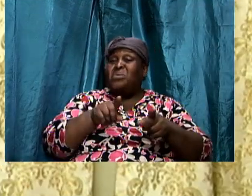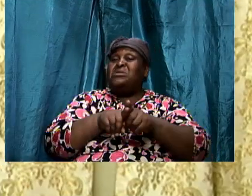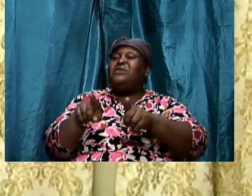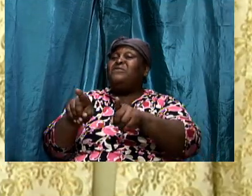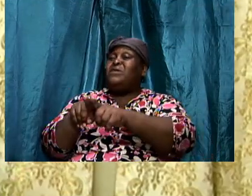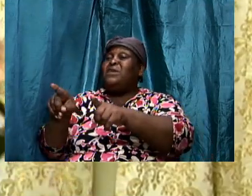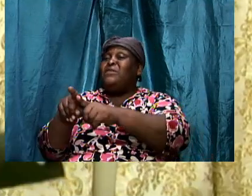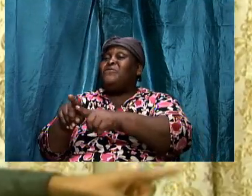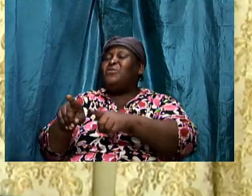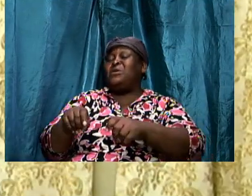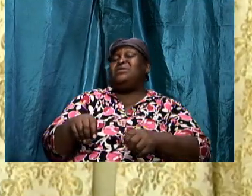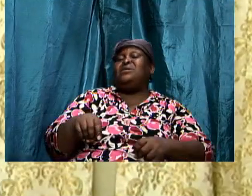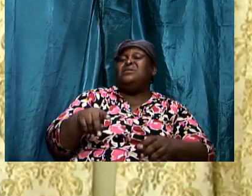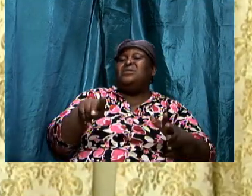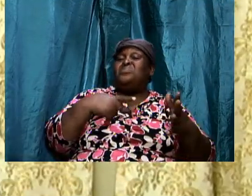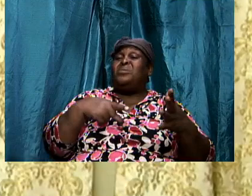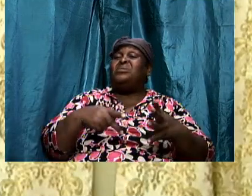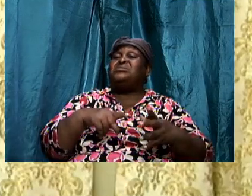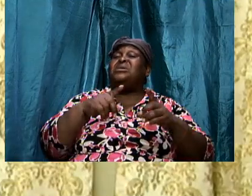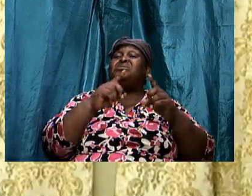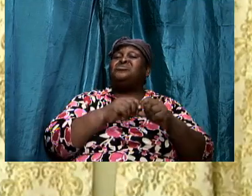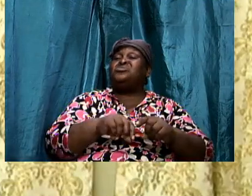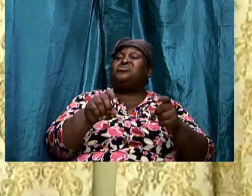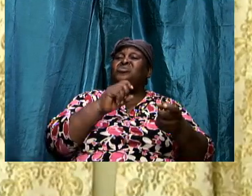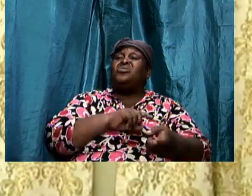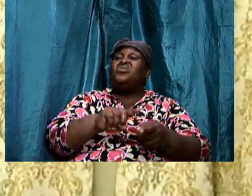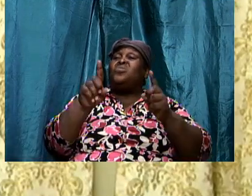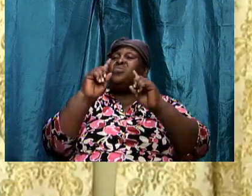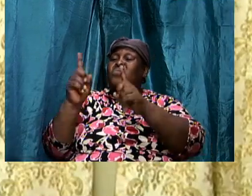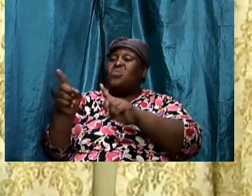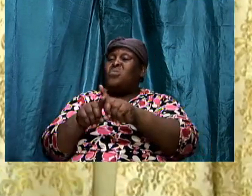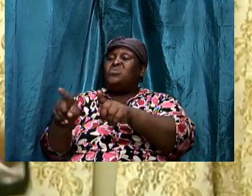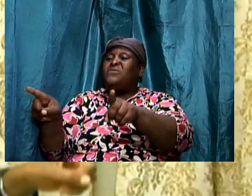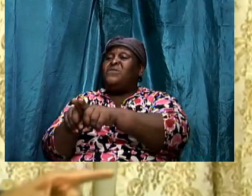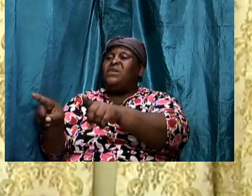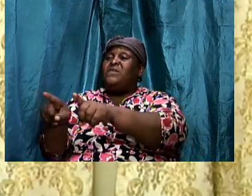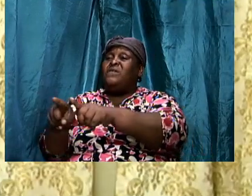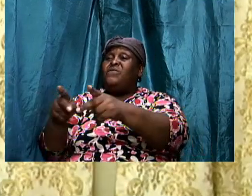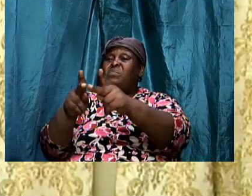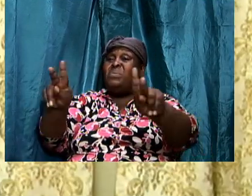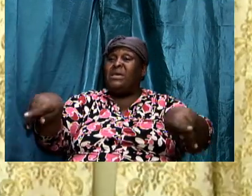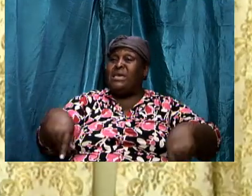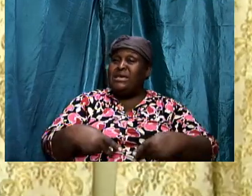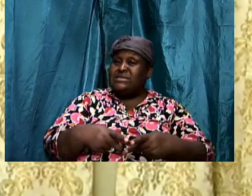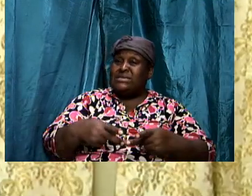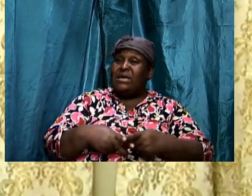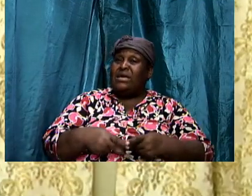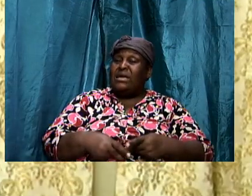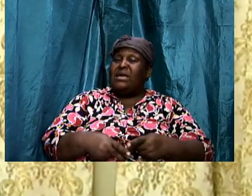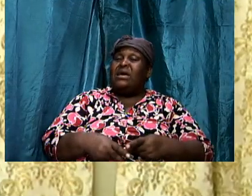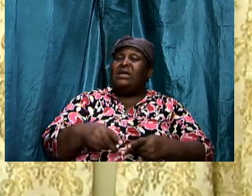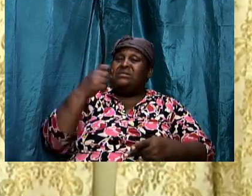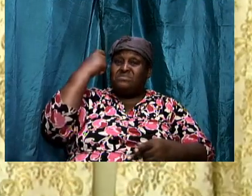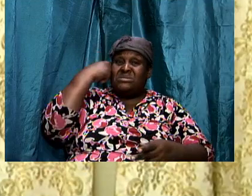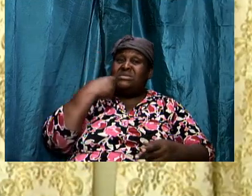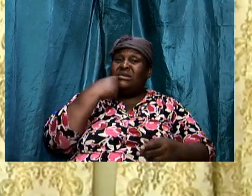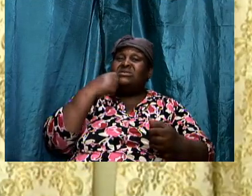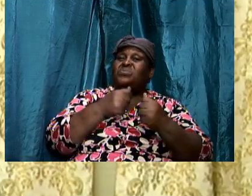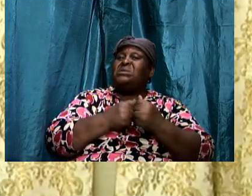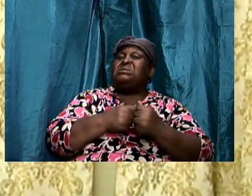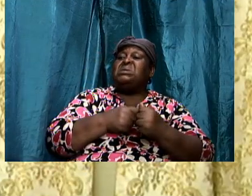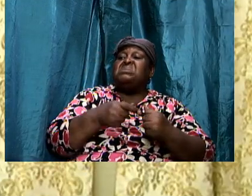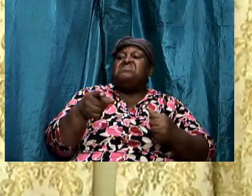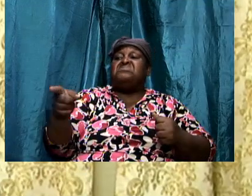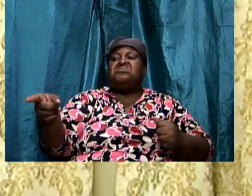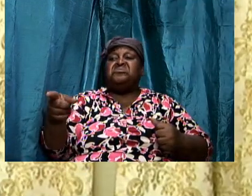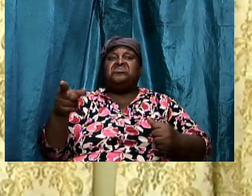whorehouse and he goes to that one and he goes to that nightclub and he lies with another girl over there and he lies some of these men lie with